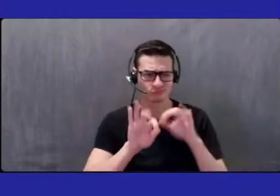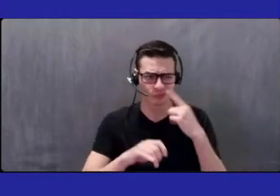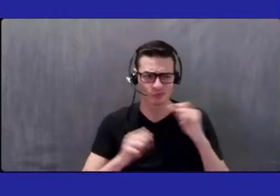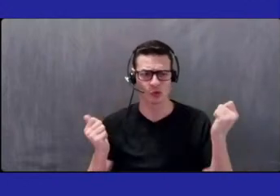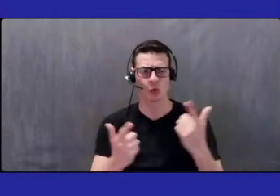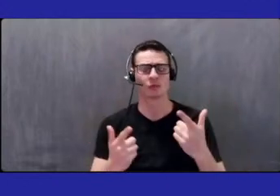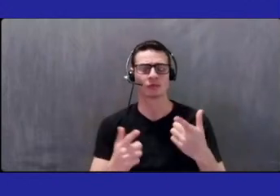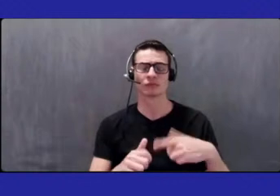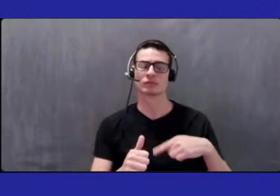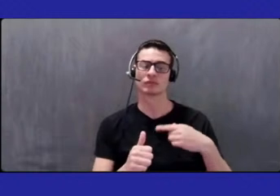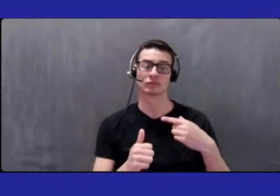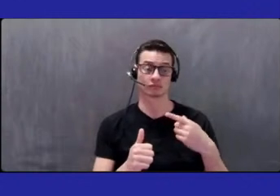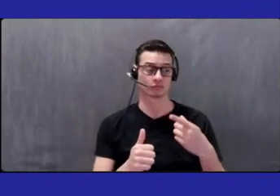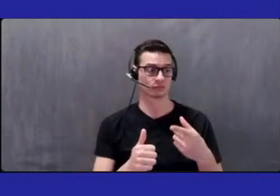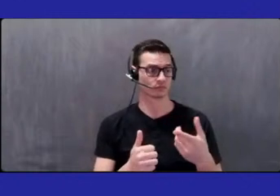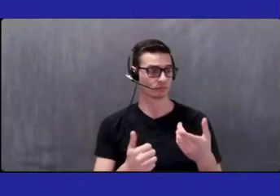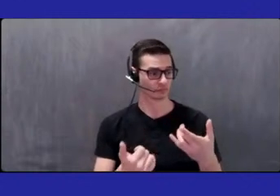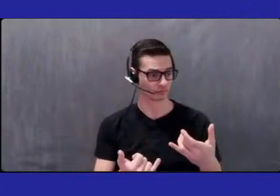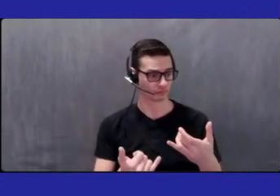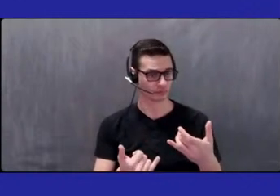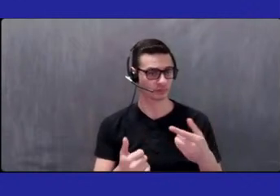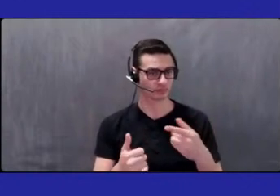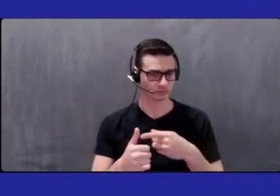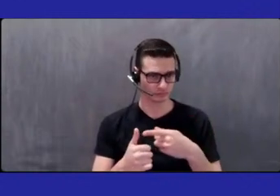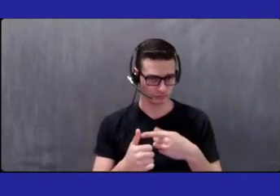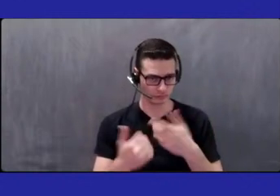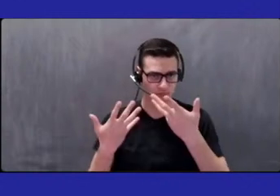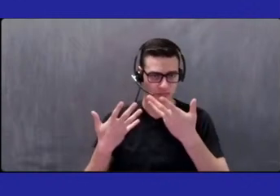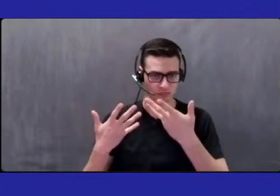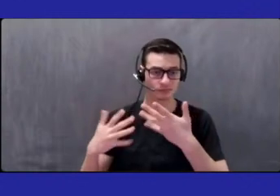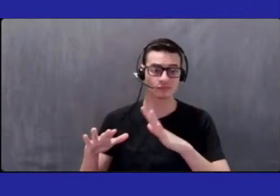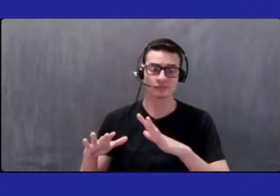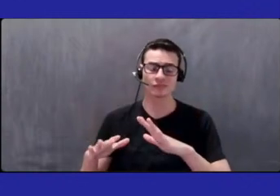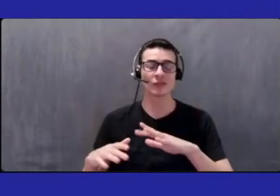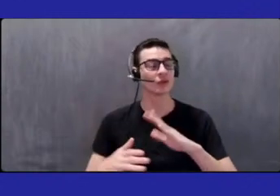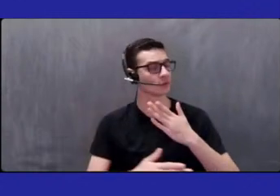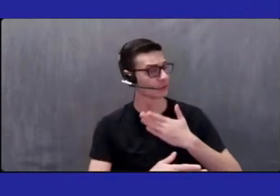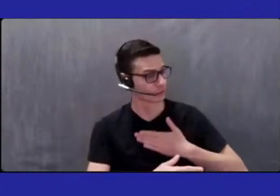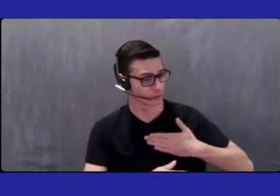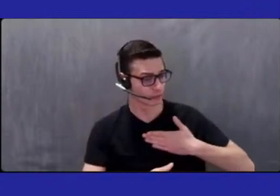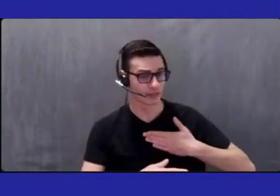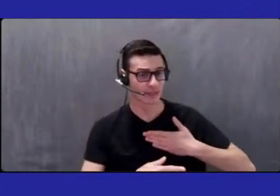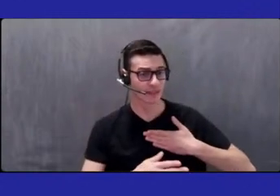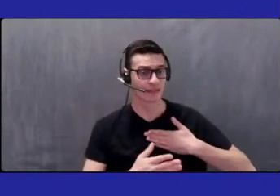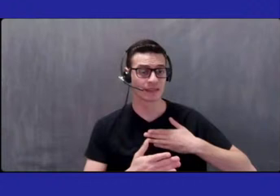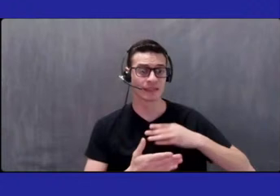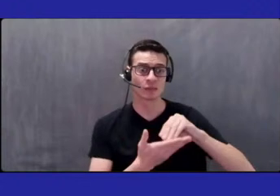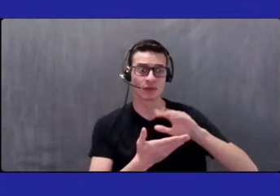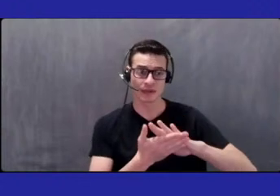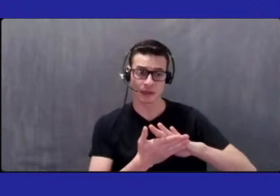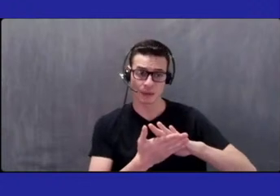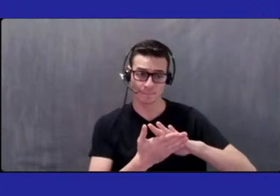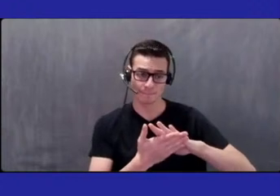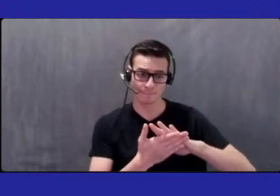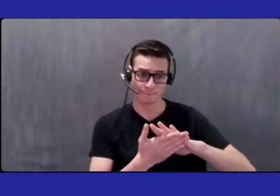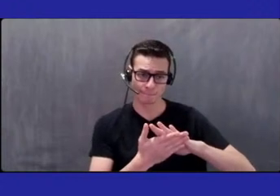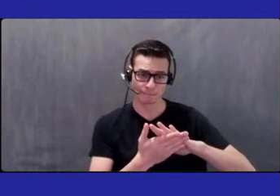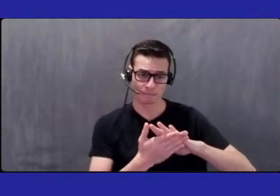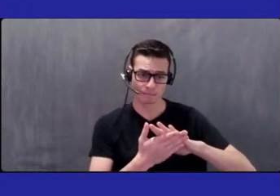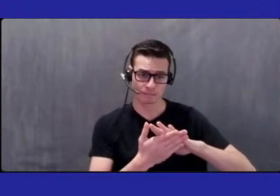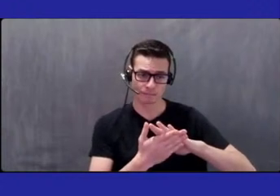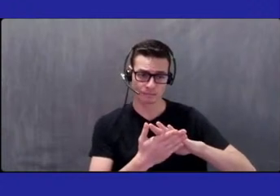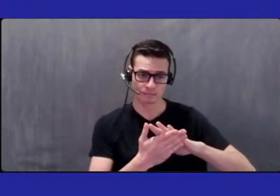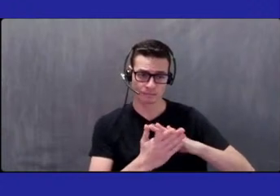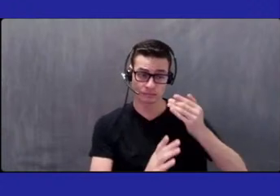So with that I want to say to all of you please mark your calendars for the upcoming Board